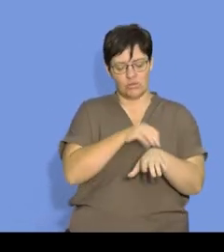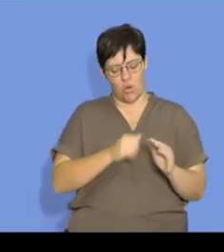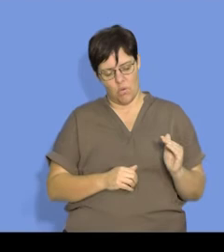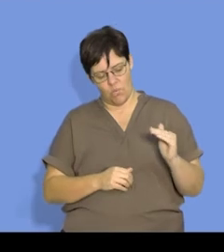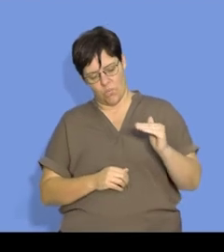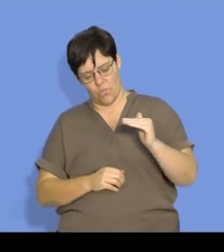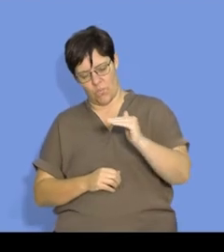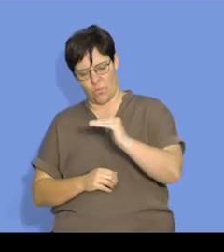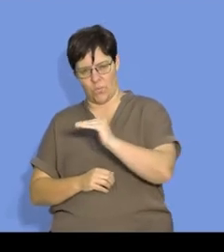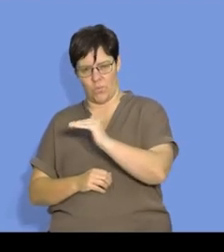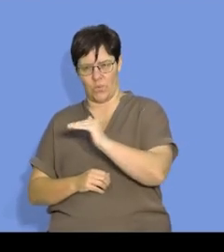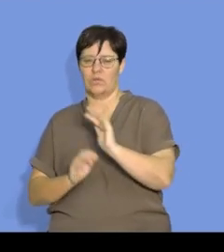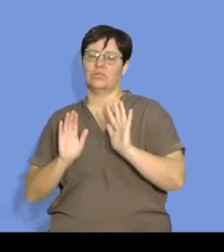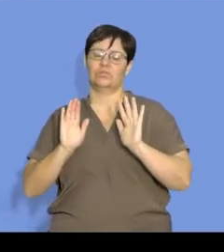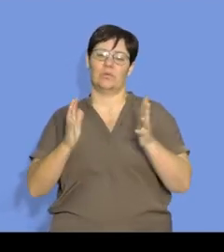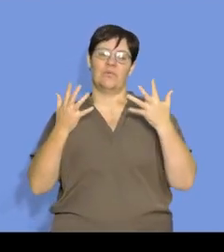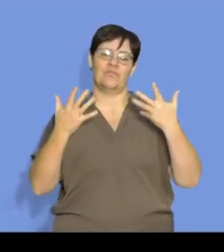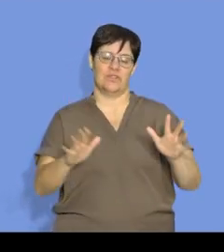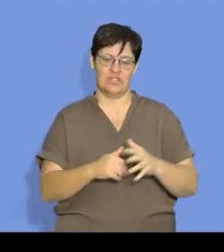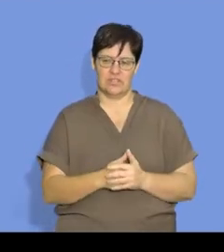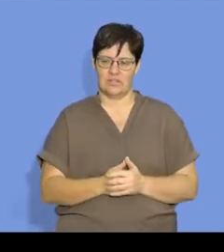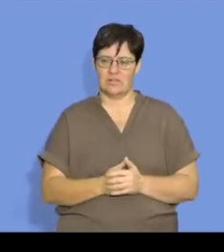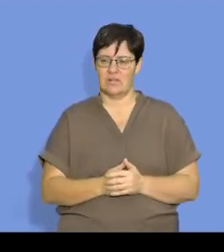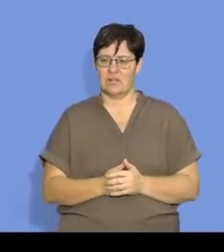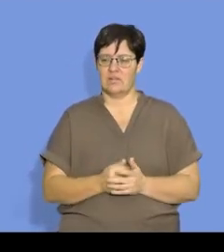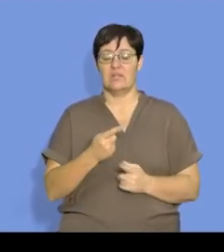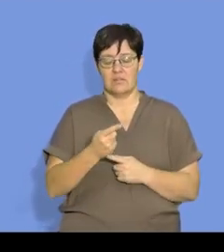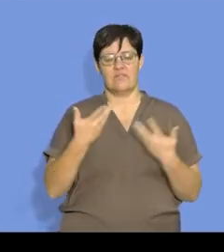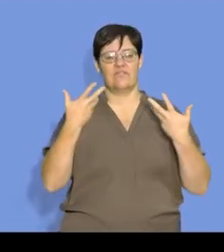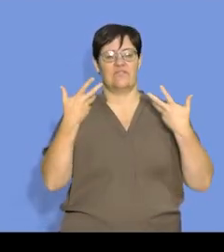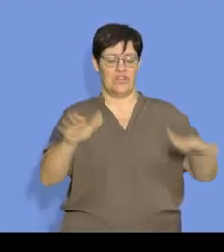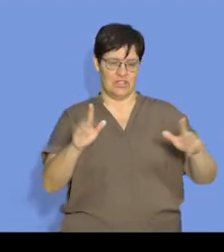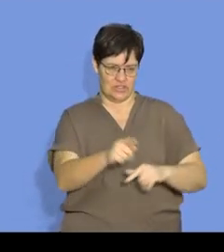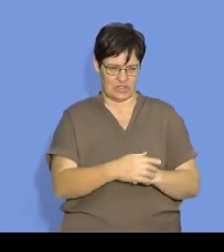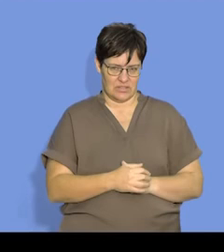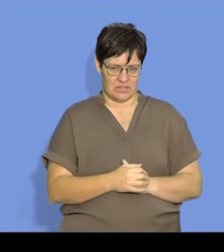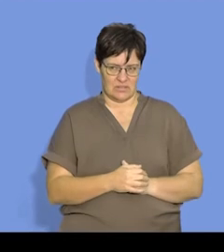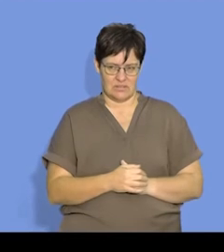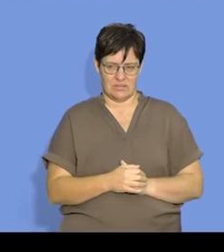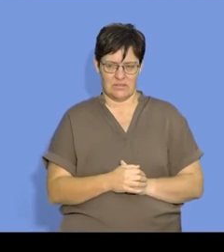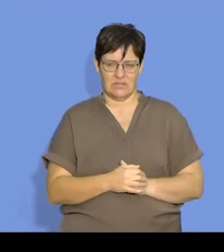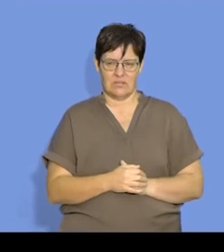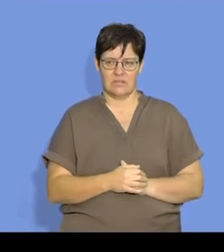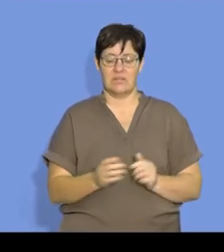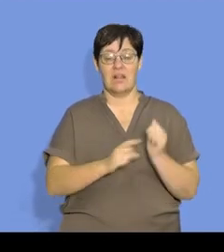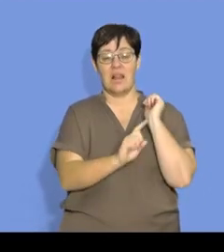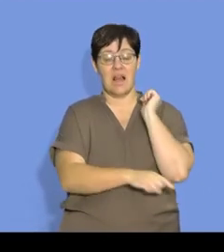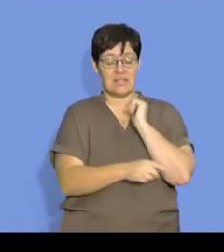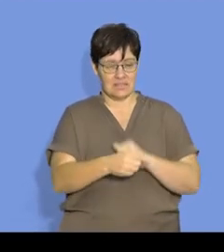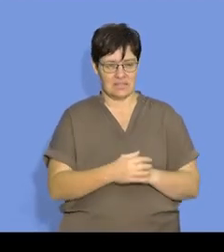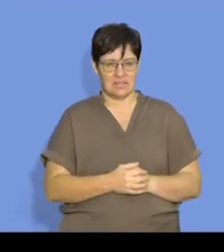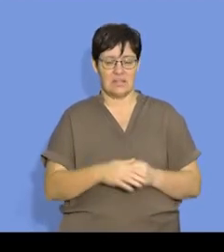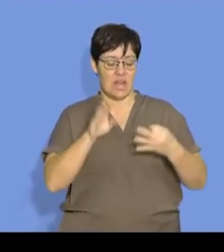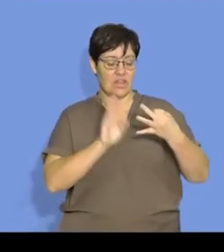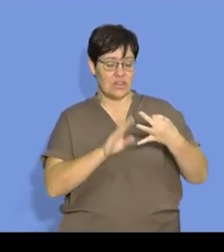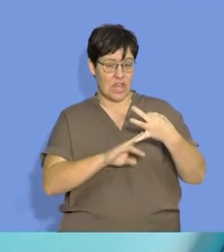stop of the reaction, flat curve, reaction is finished. Right. The very last one, the third one